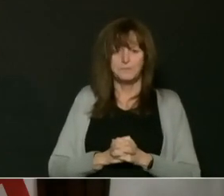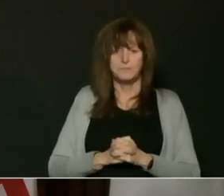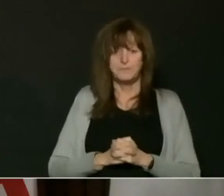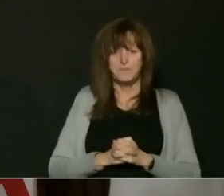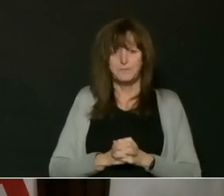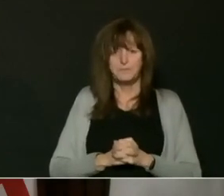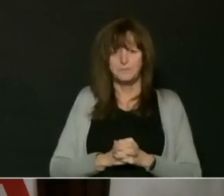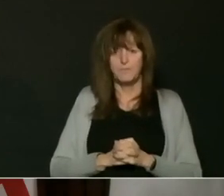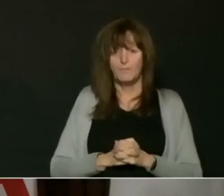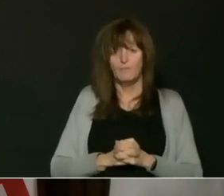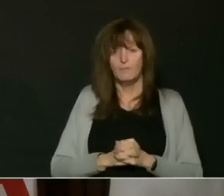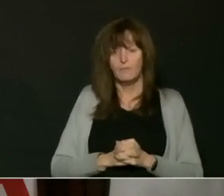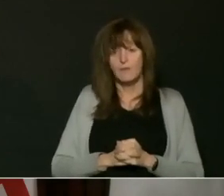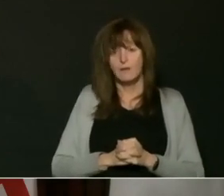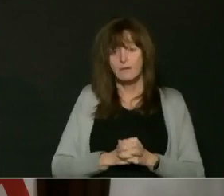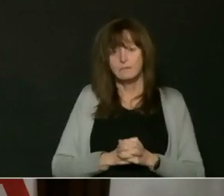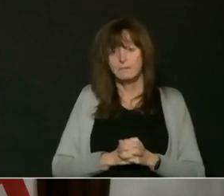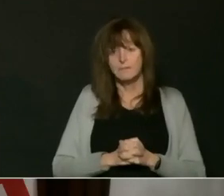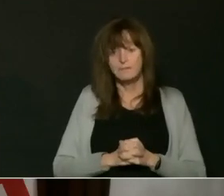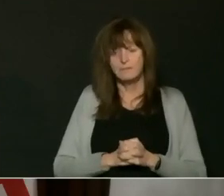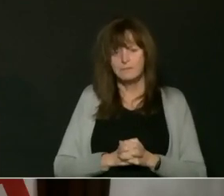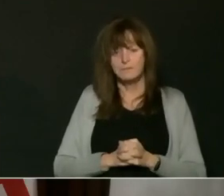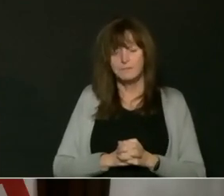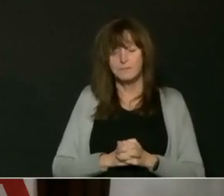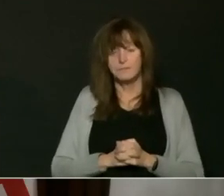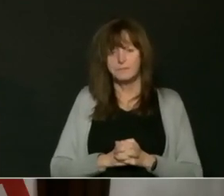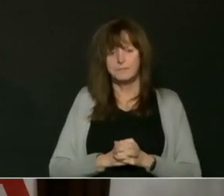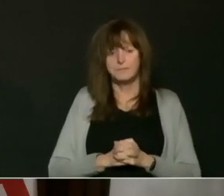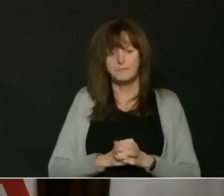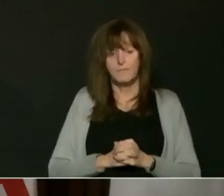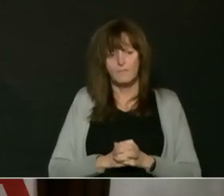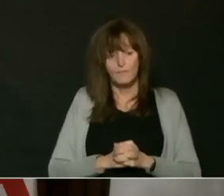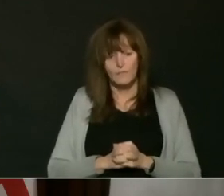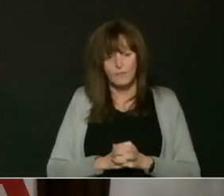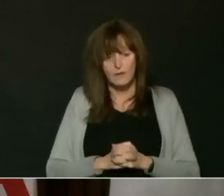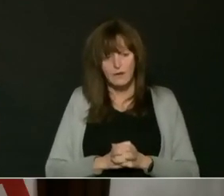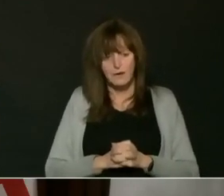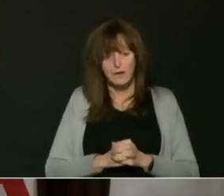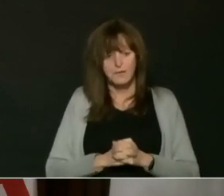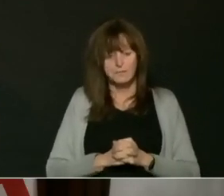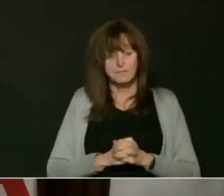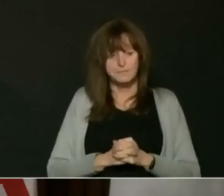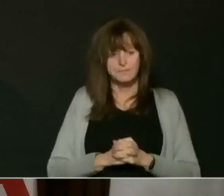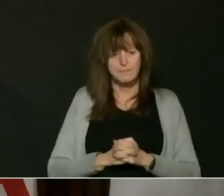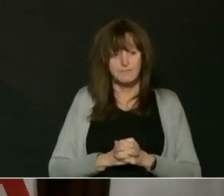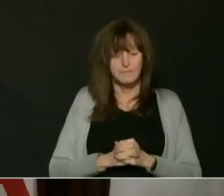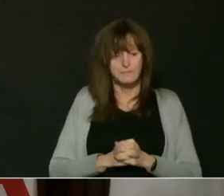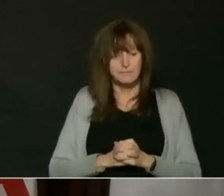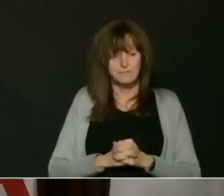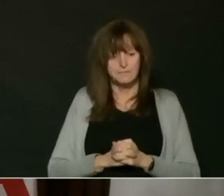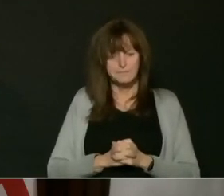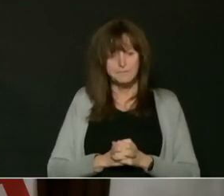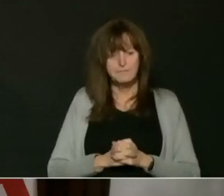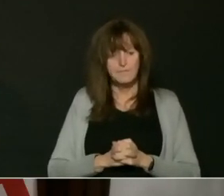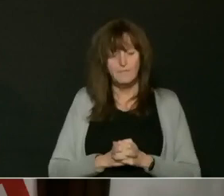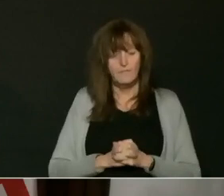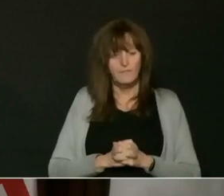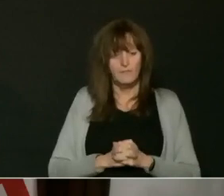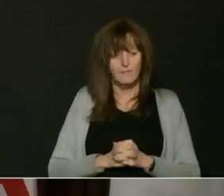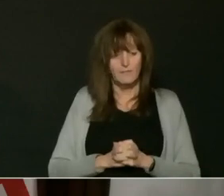for the booster shot for youth aged 12 to 17. It will be possible to make an appointment